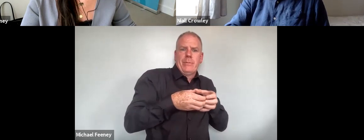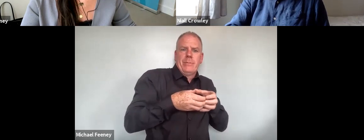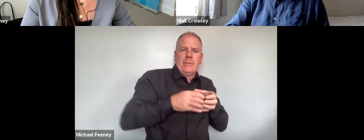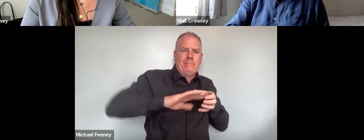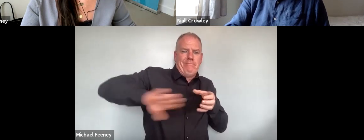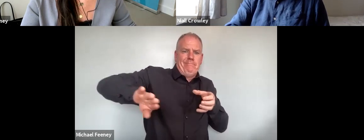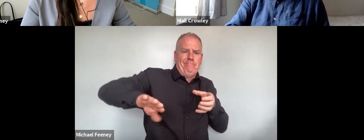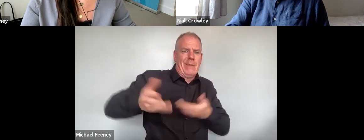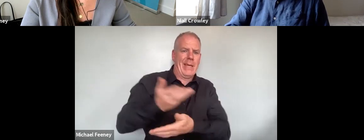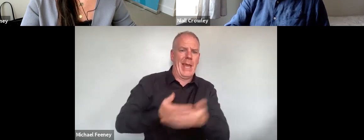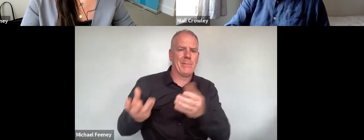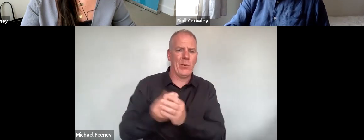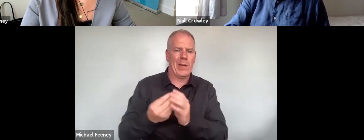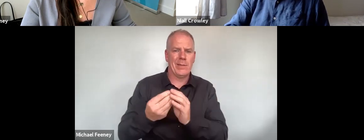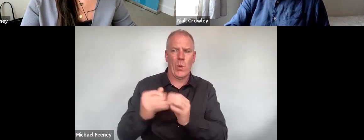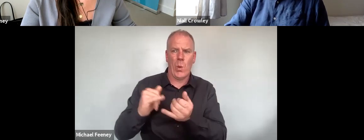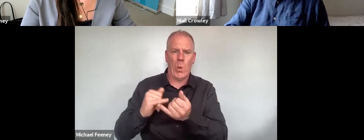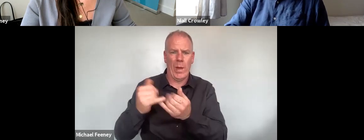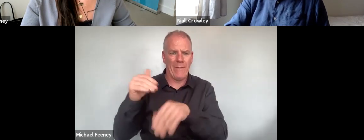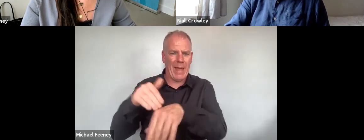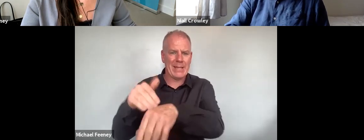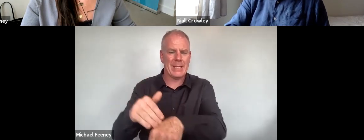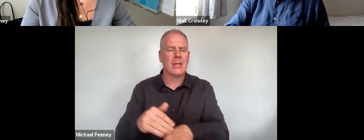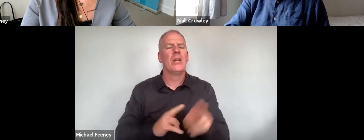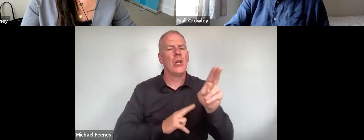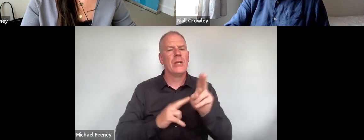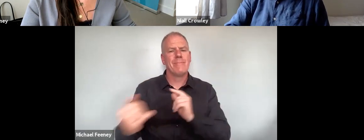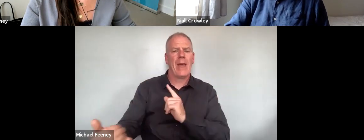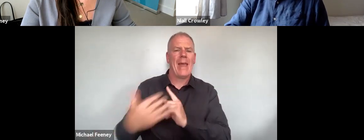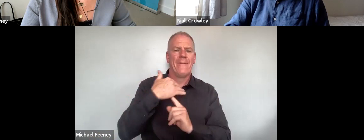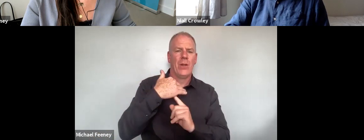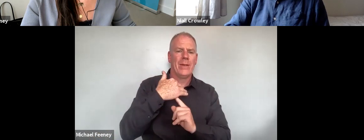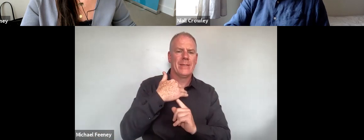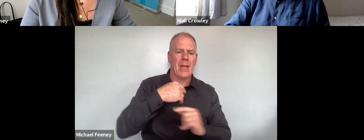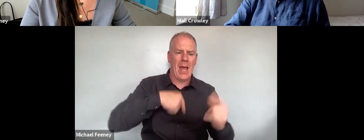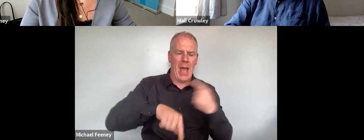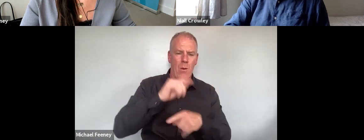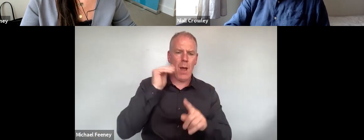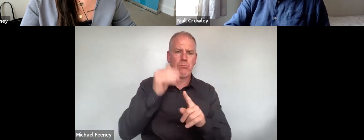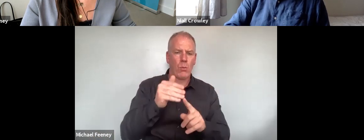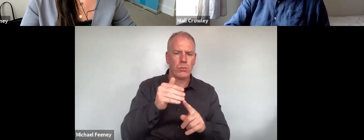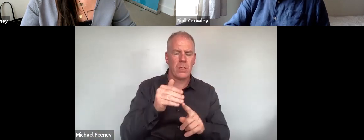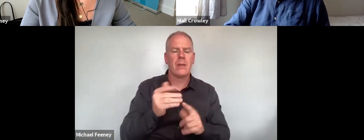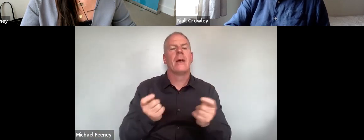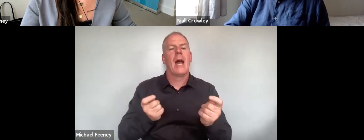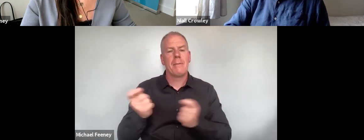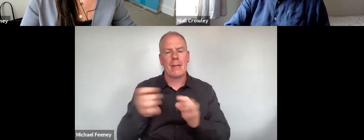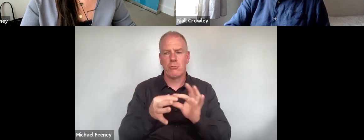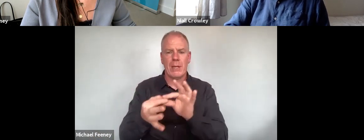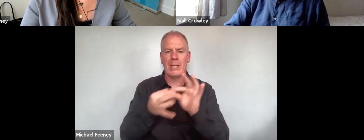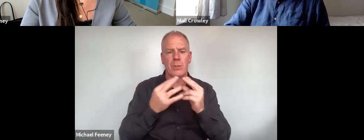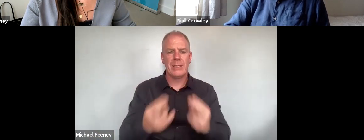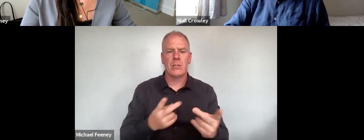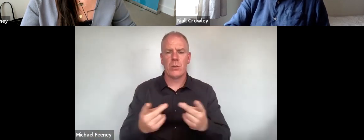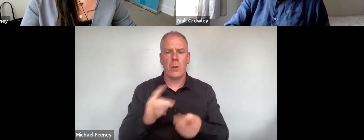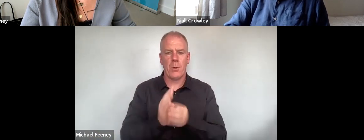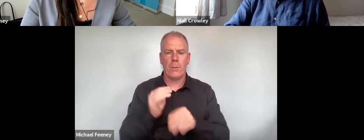such engagement with stakeholders. Rather it should be seen as shaping the approach of the equality body to stakeholders and managing the relationships required to